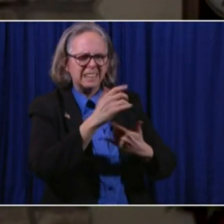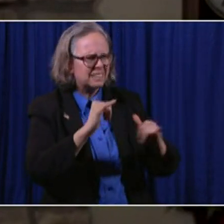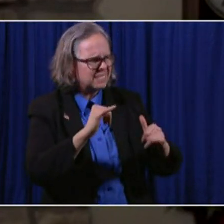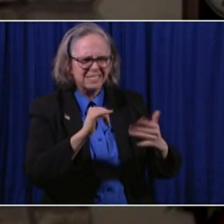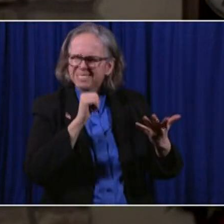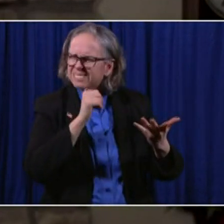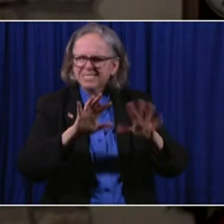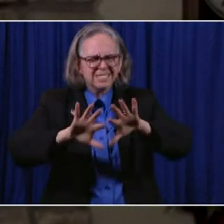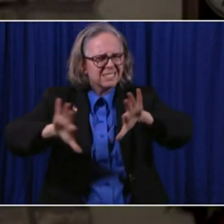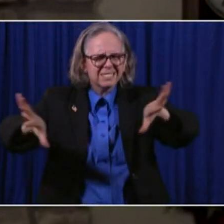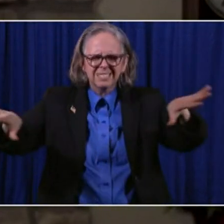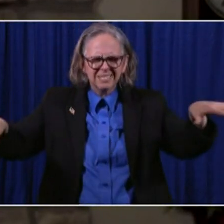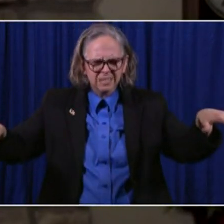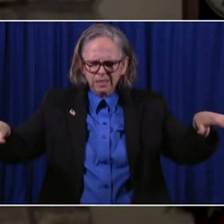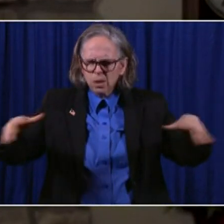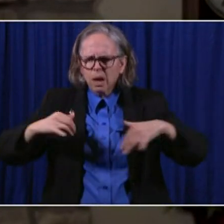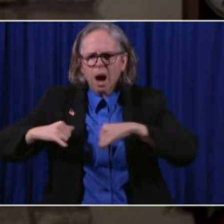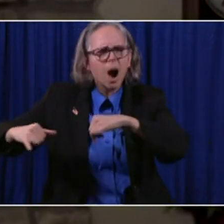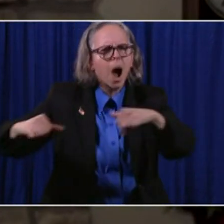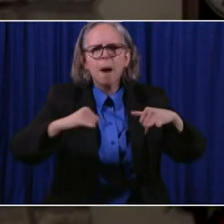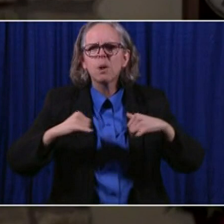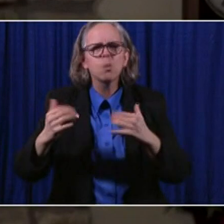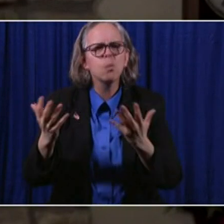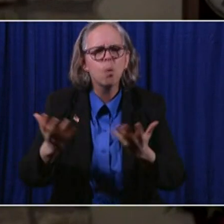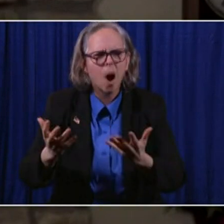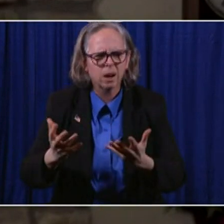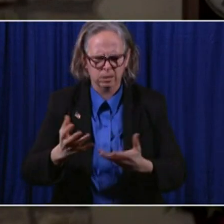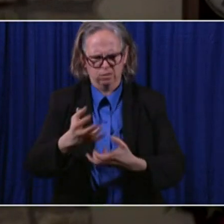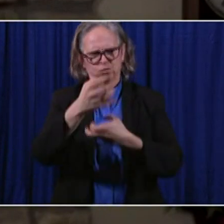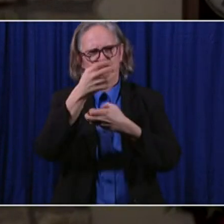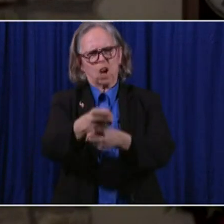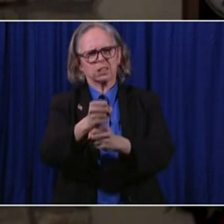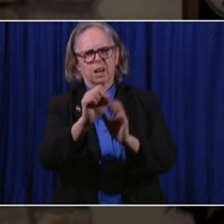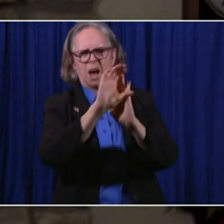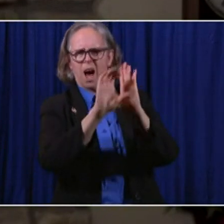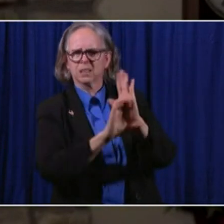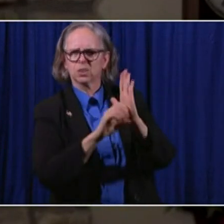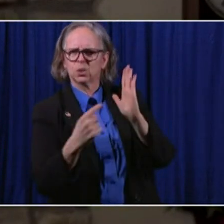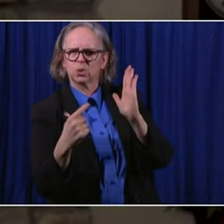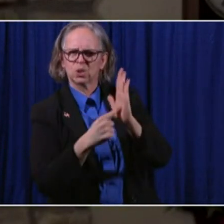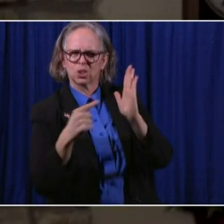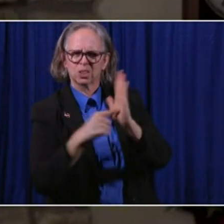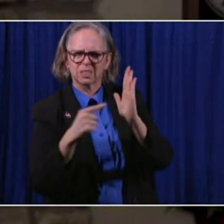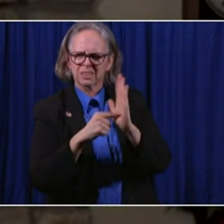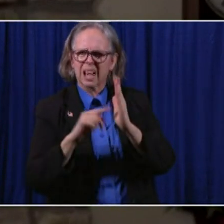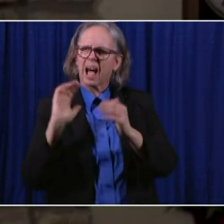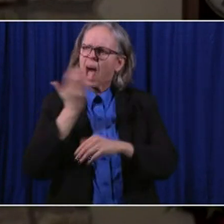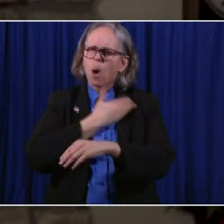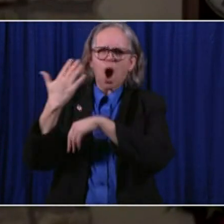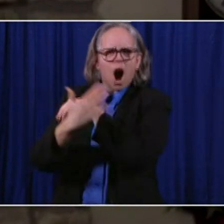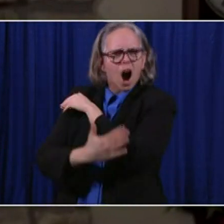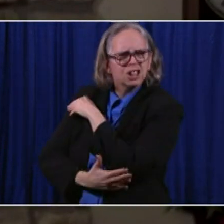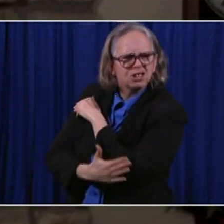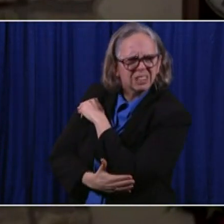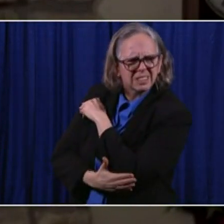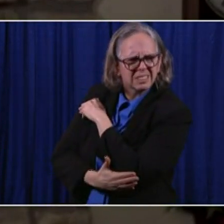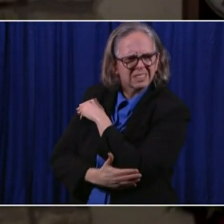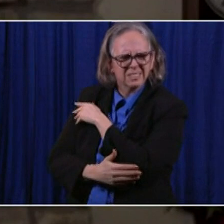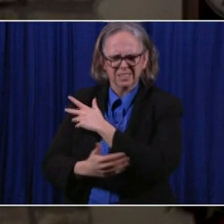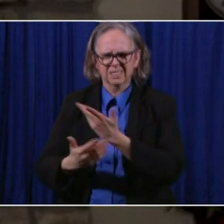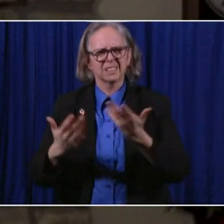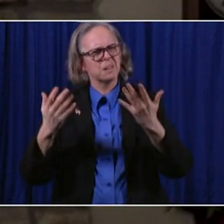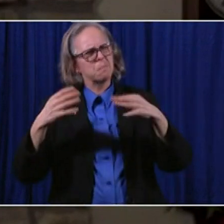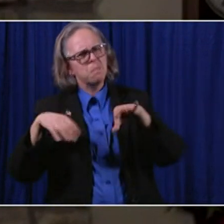but rather a faith. A faith in our country, a faith in our Constitution,